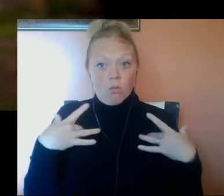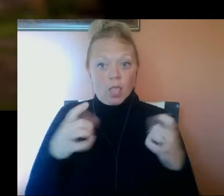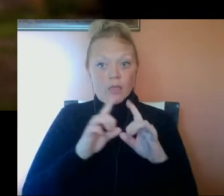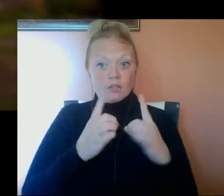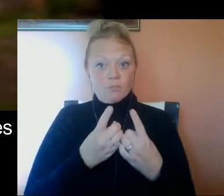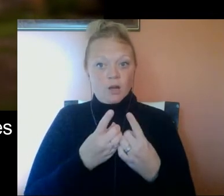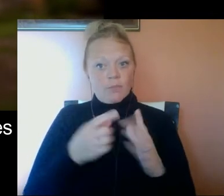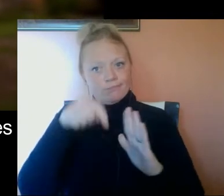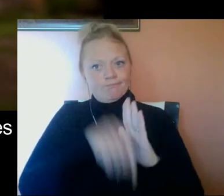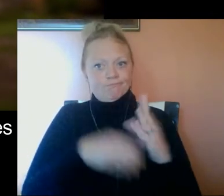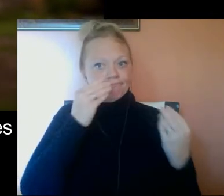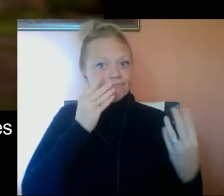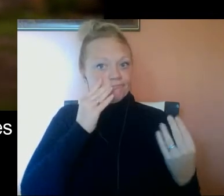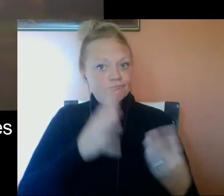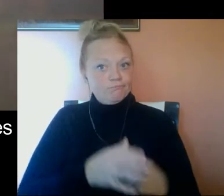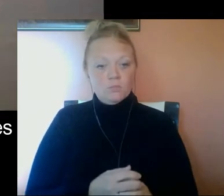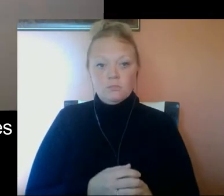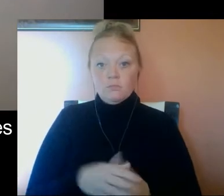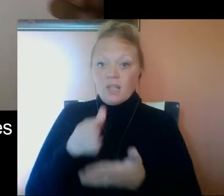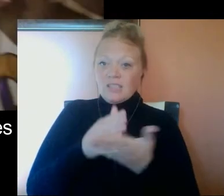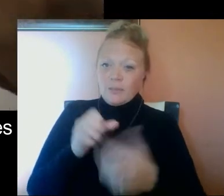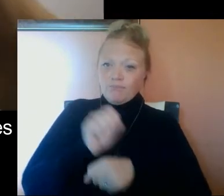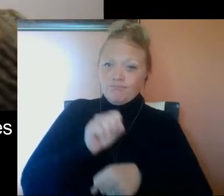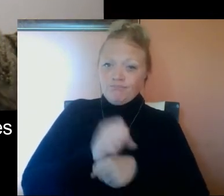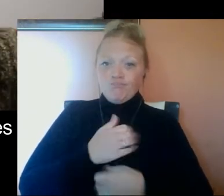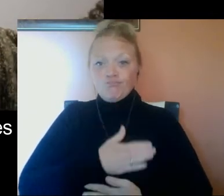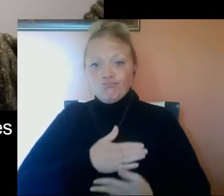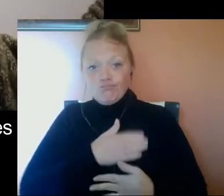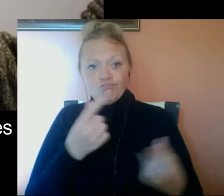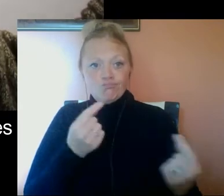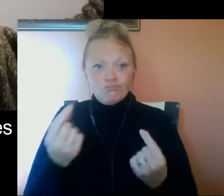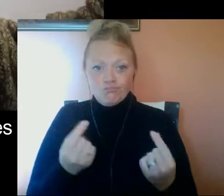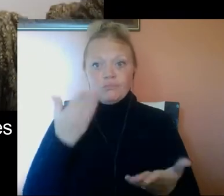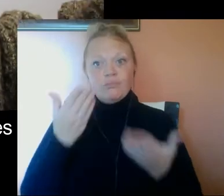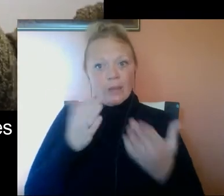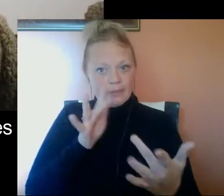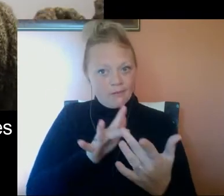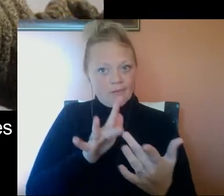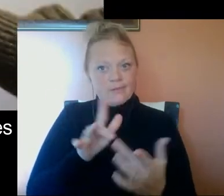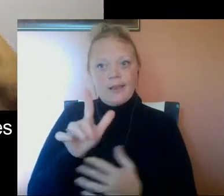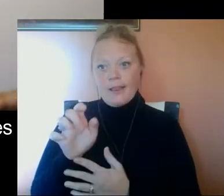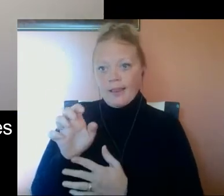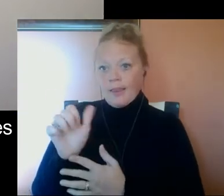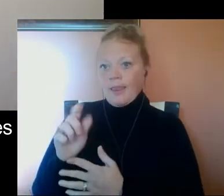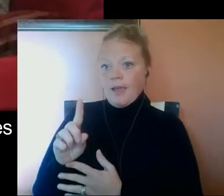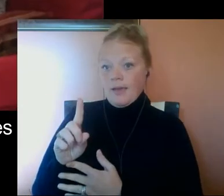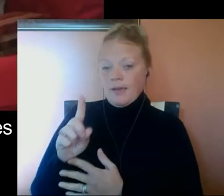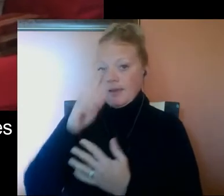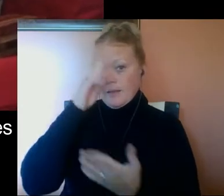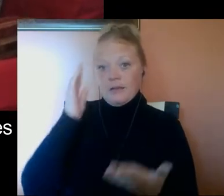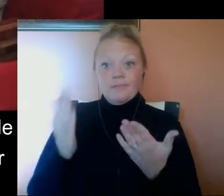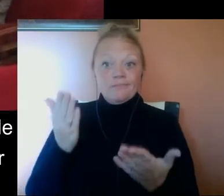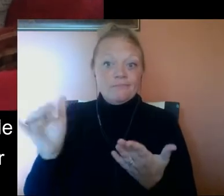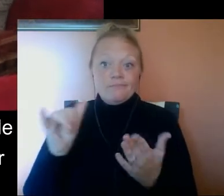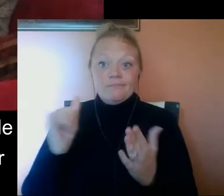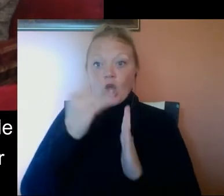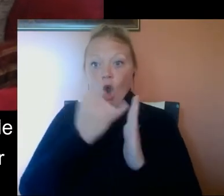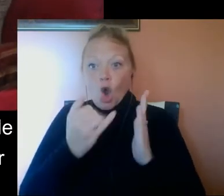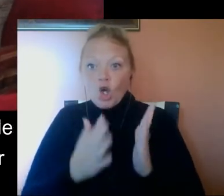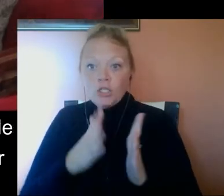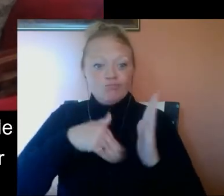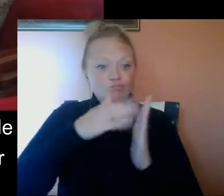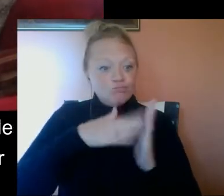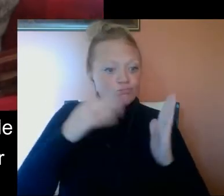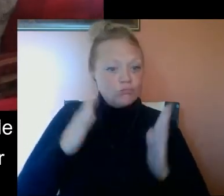local health department for more information. Some jobs and hobbies may involve coming into contact with lead. This may include painters,